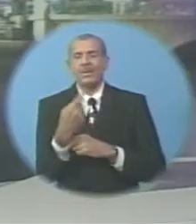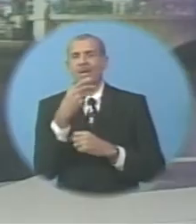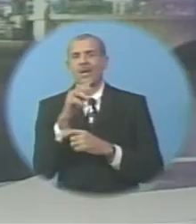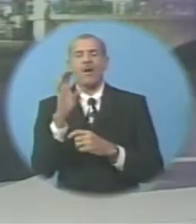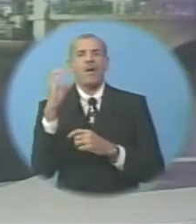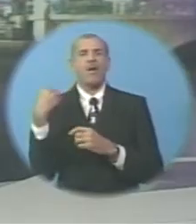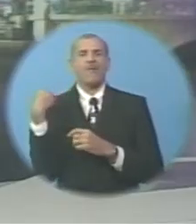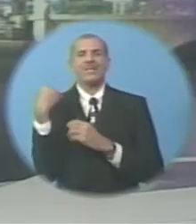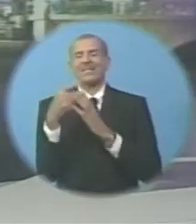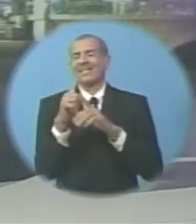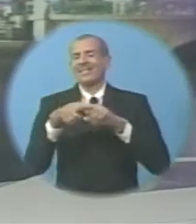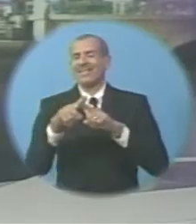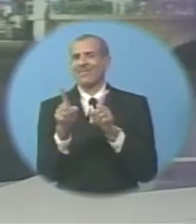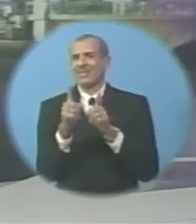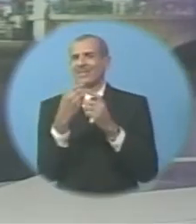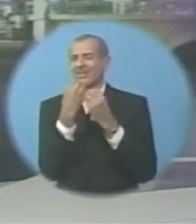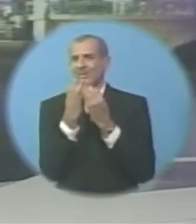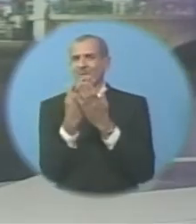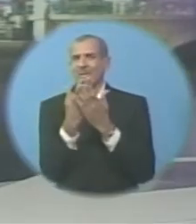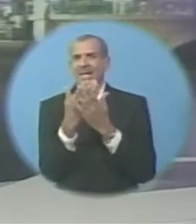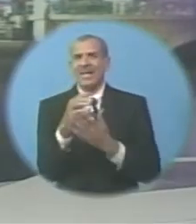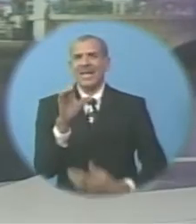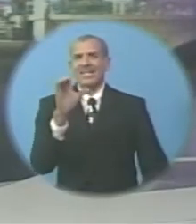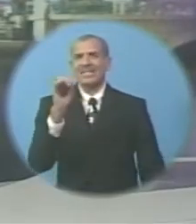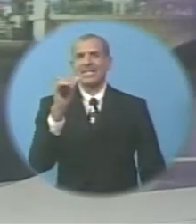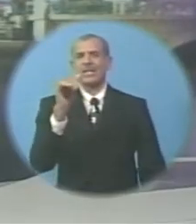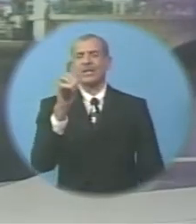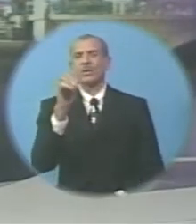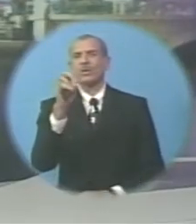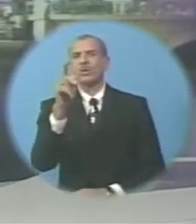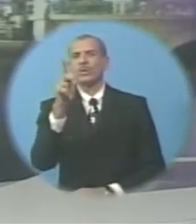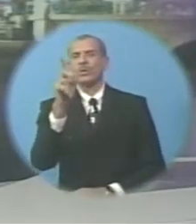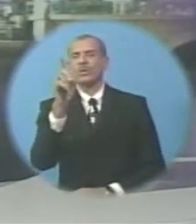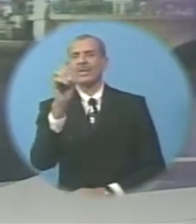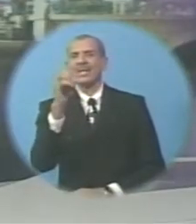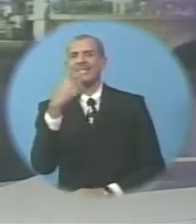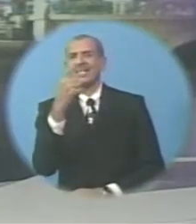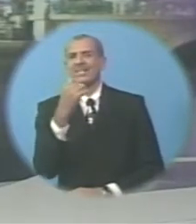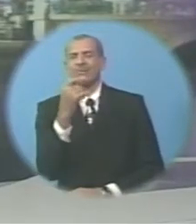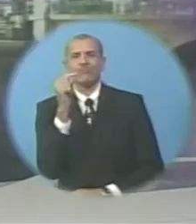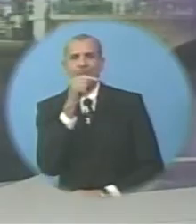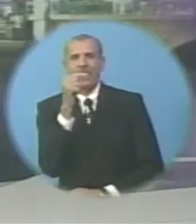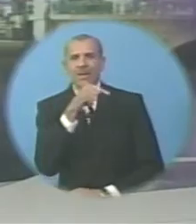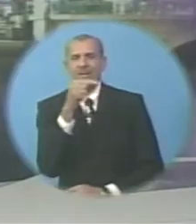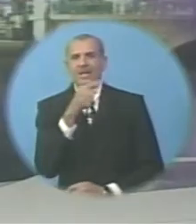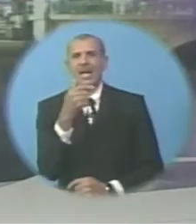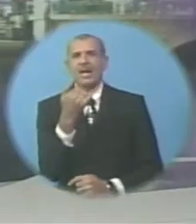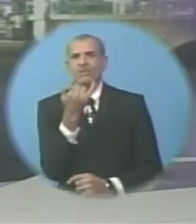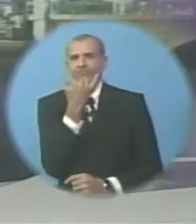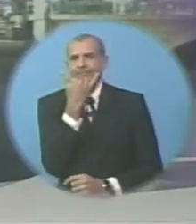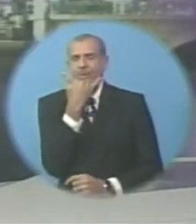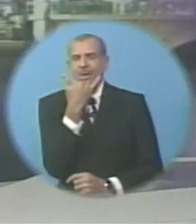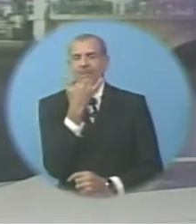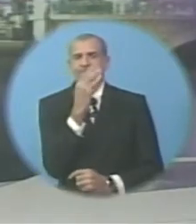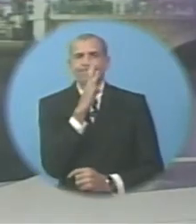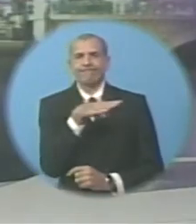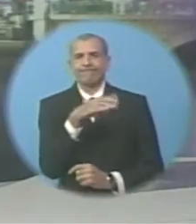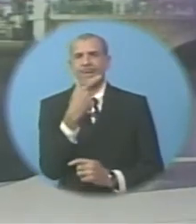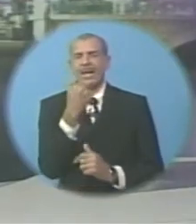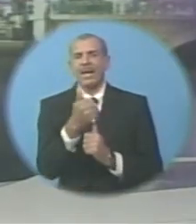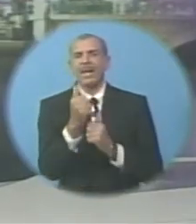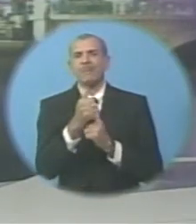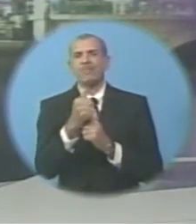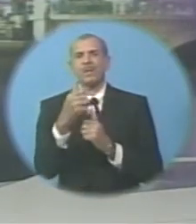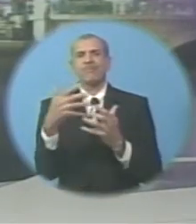different story Prisons Commissioner Cecil Duke has described the report as false, irresponsible, misleading and mischievous But prison